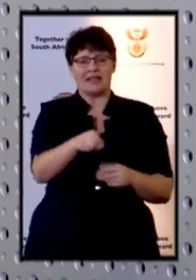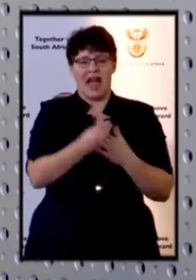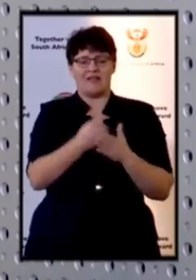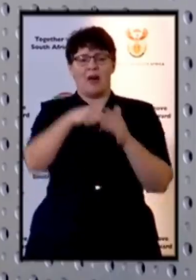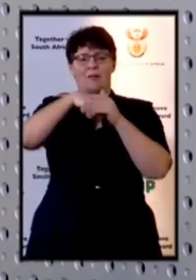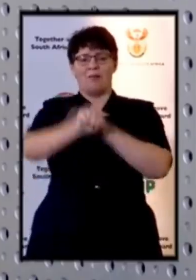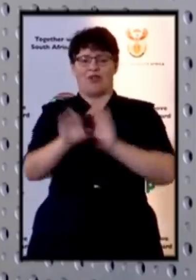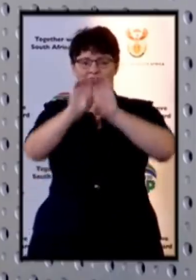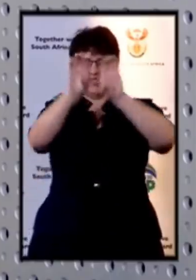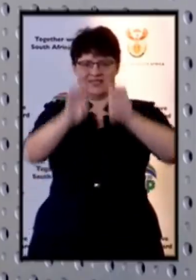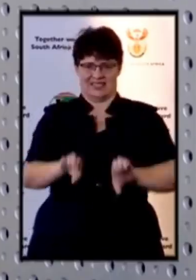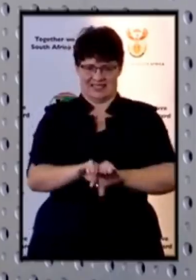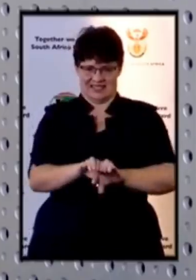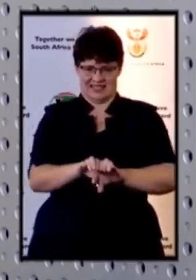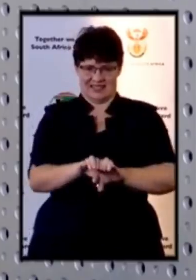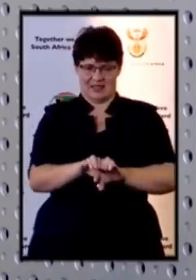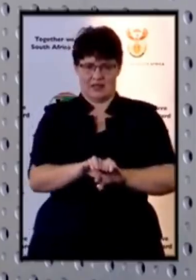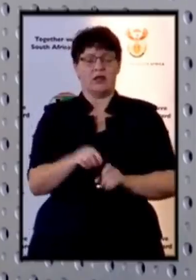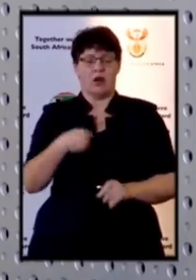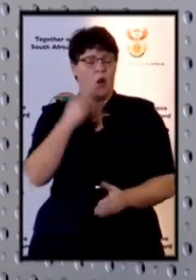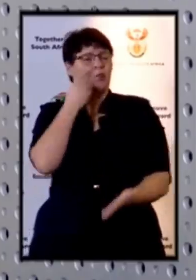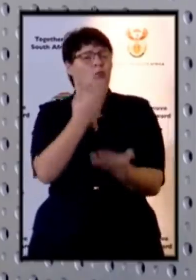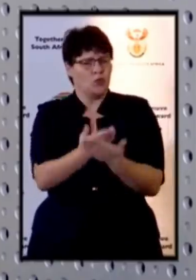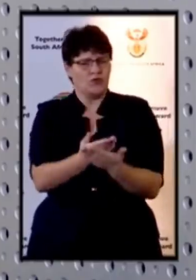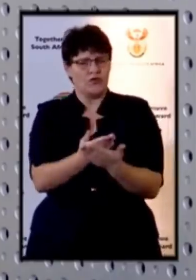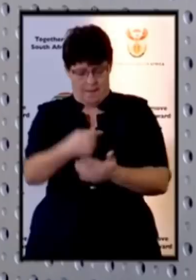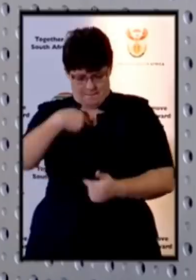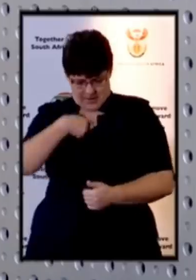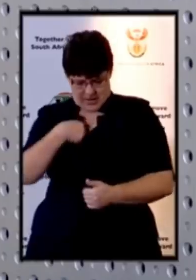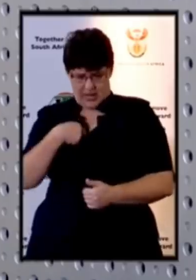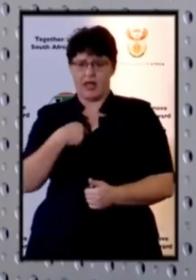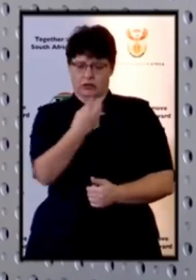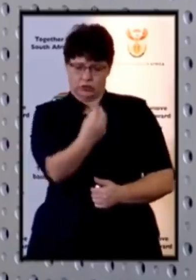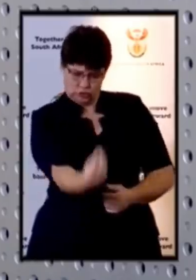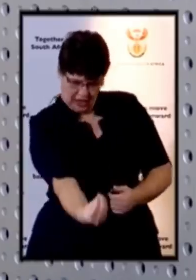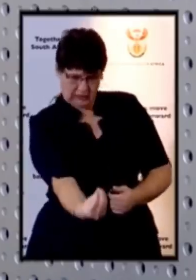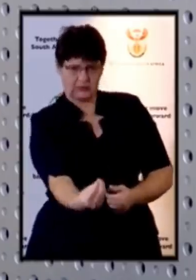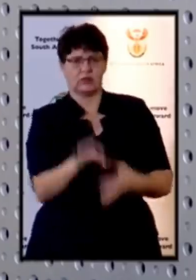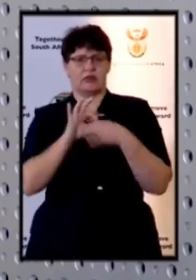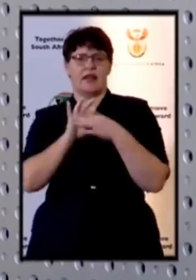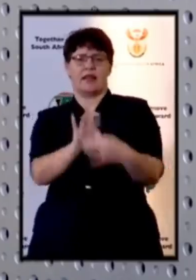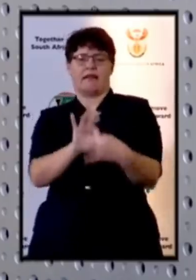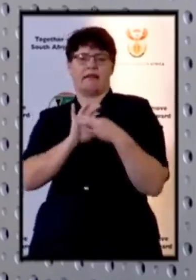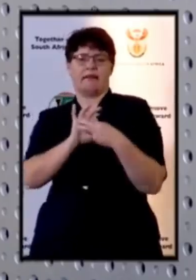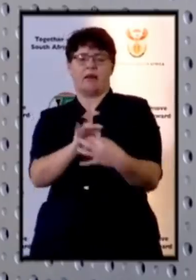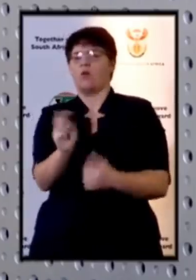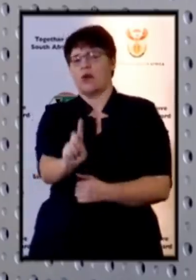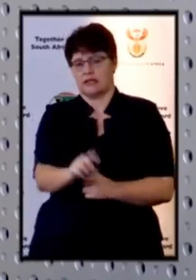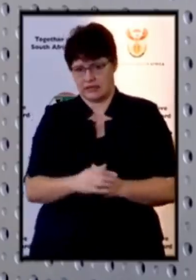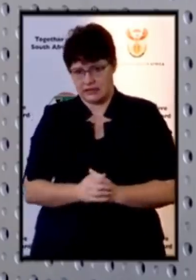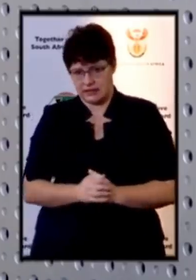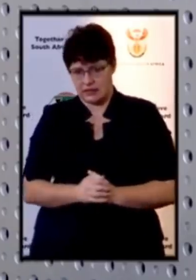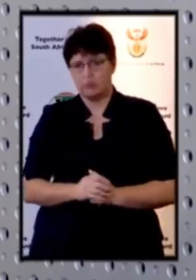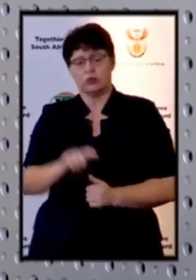certificate that shows the connection between you and the children that you are you